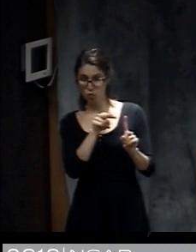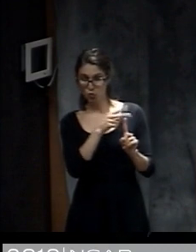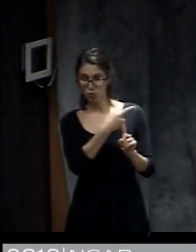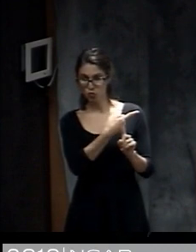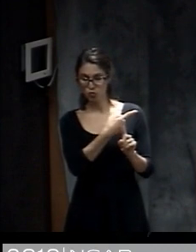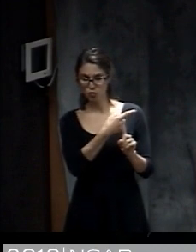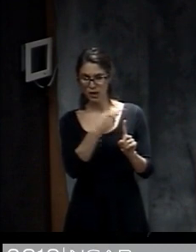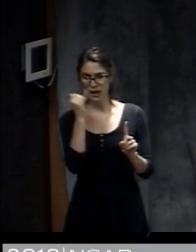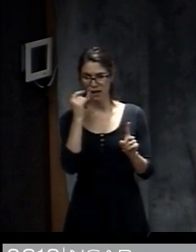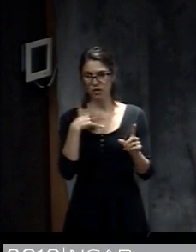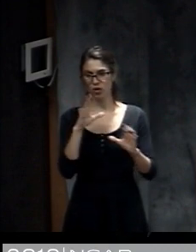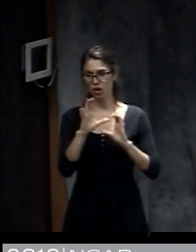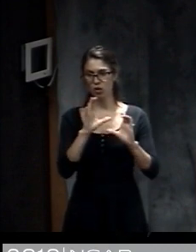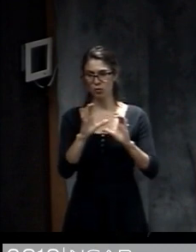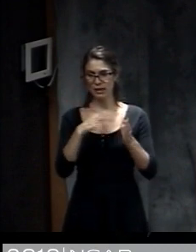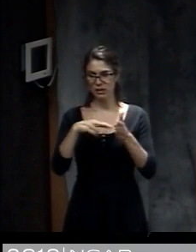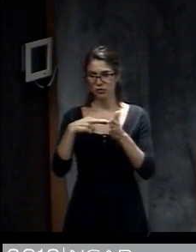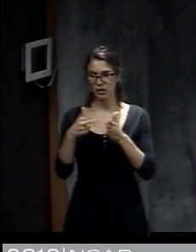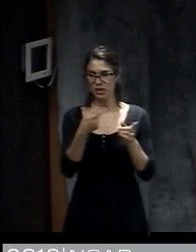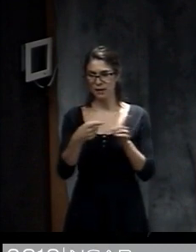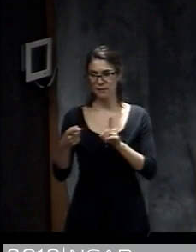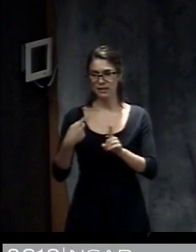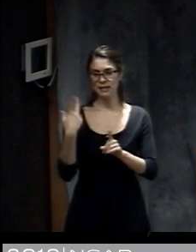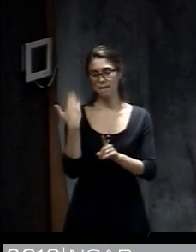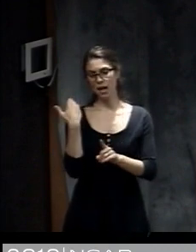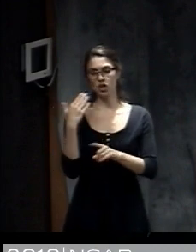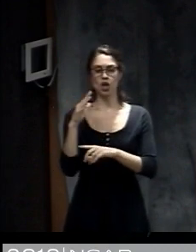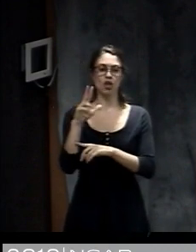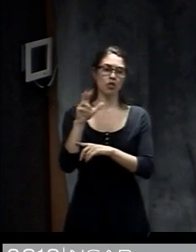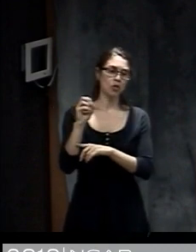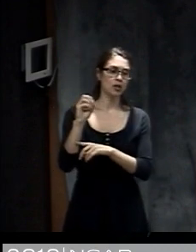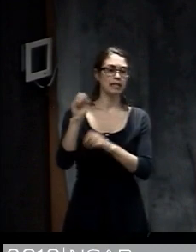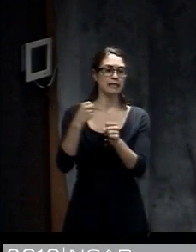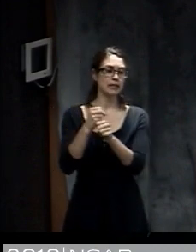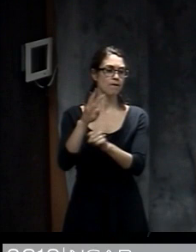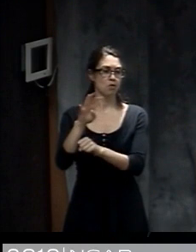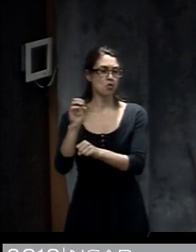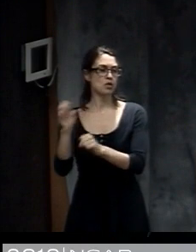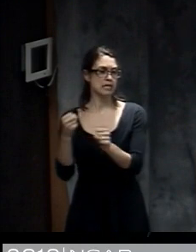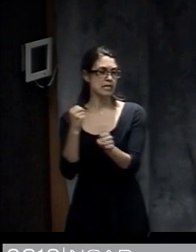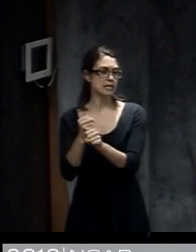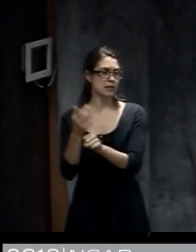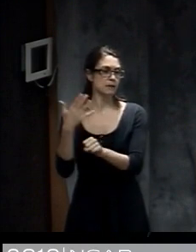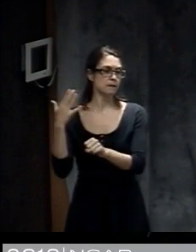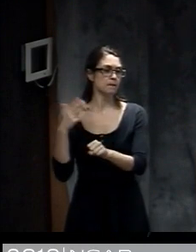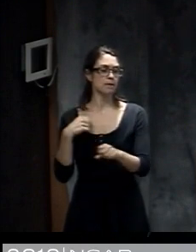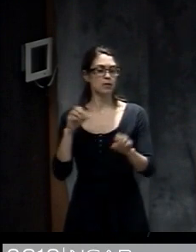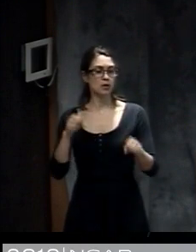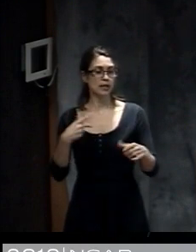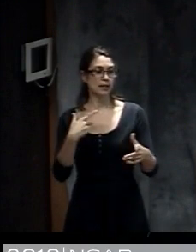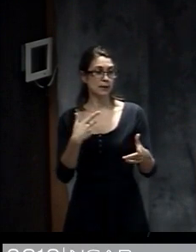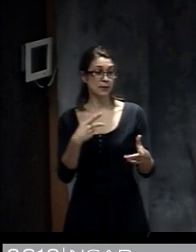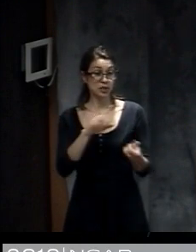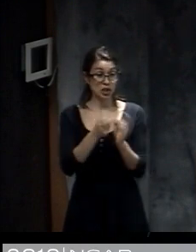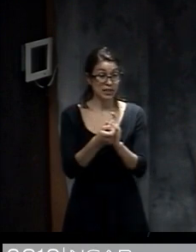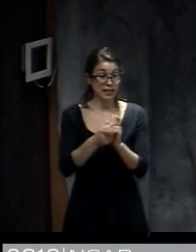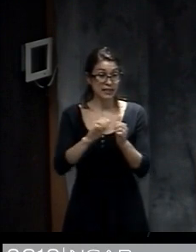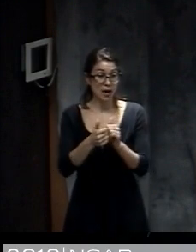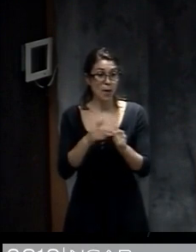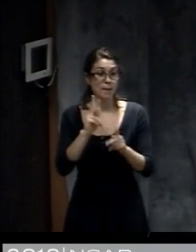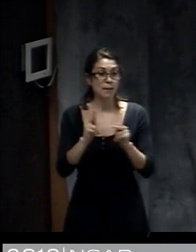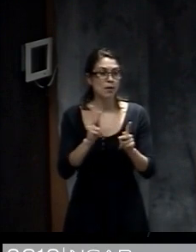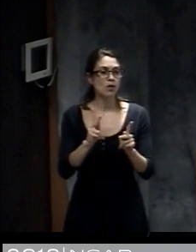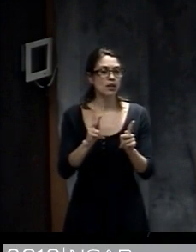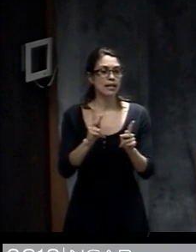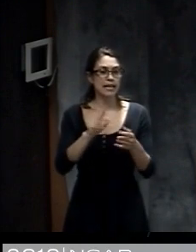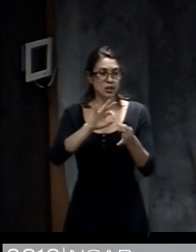research that's happened in the last 30 or 40 years, what's really key in this is how people interpret and perceive the risks and their other kinds of beliefs that